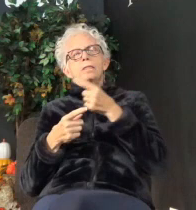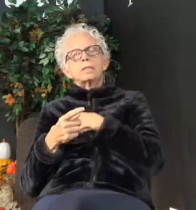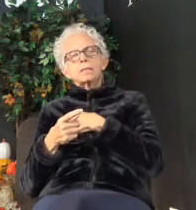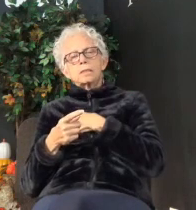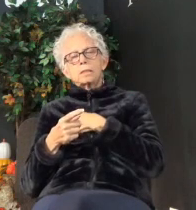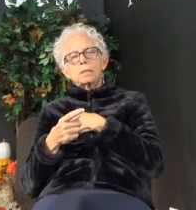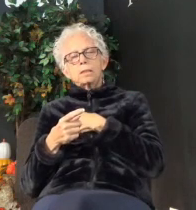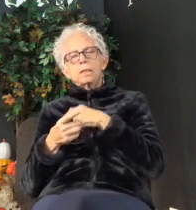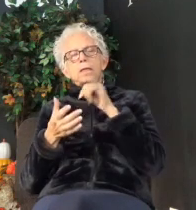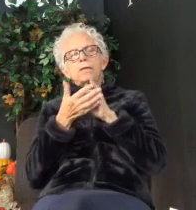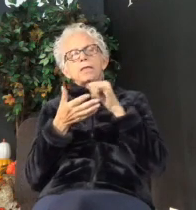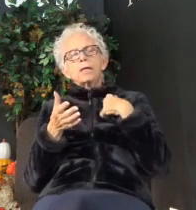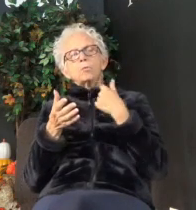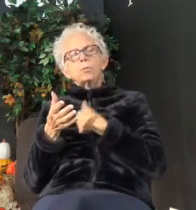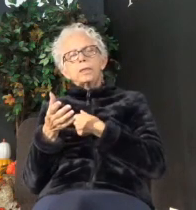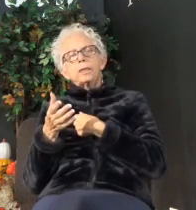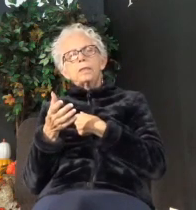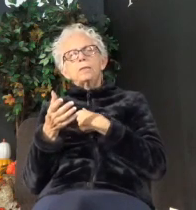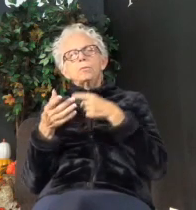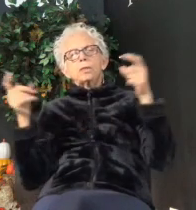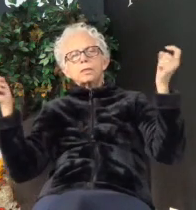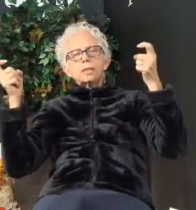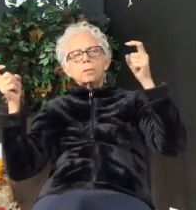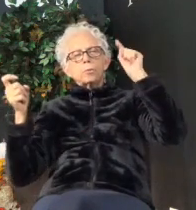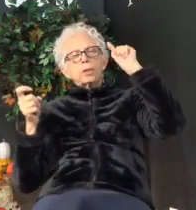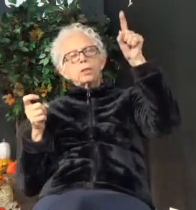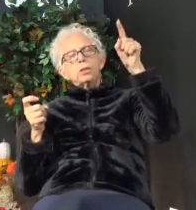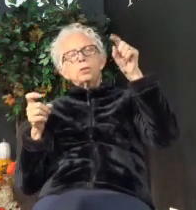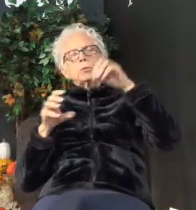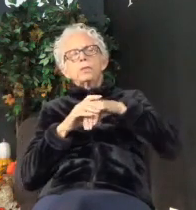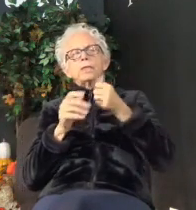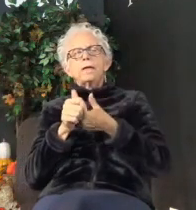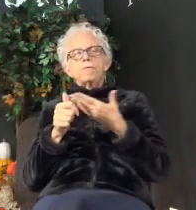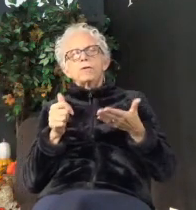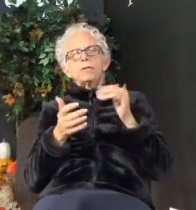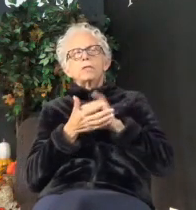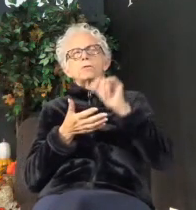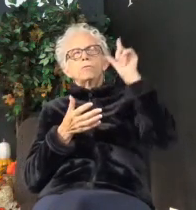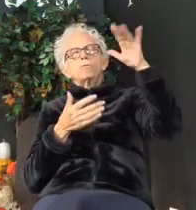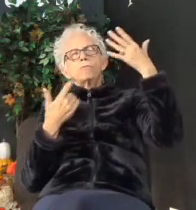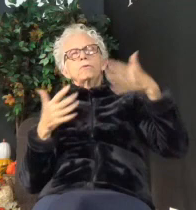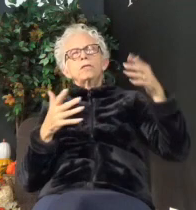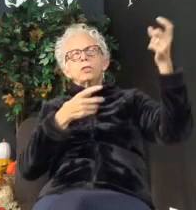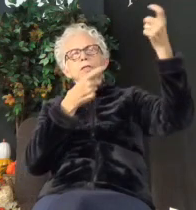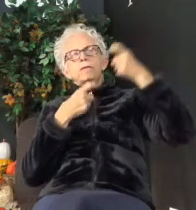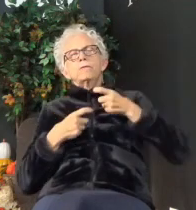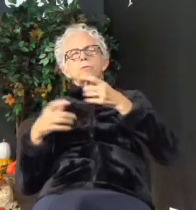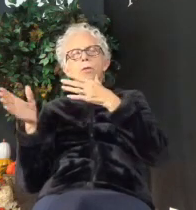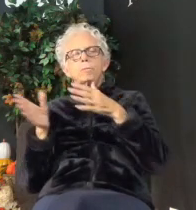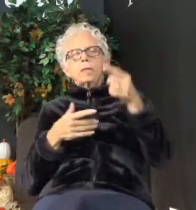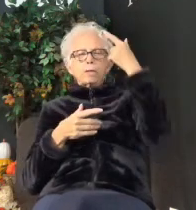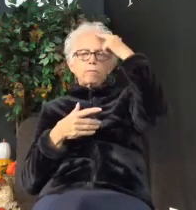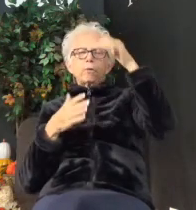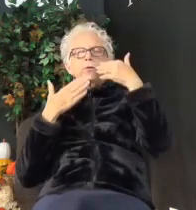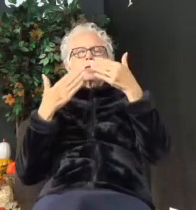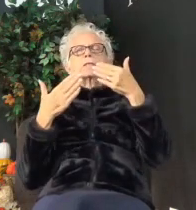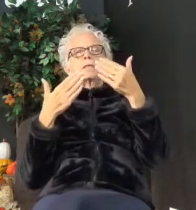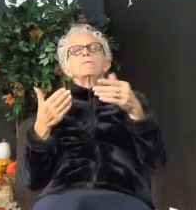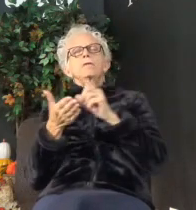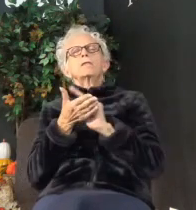that we would celebrate you in everything that you've given us as we prepare for Thanksgiving next week,